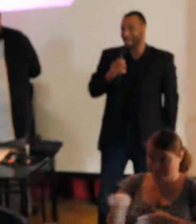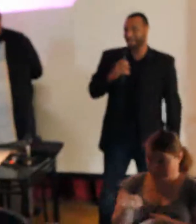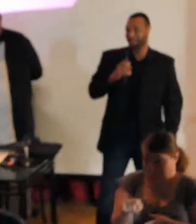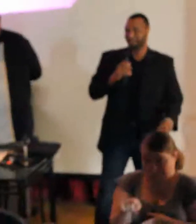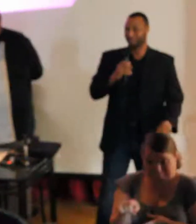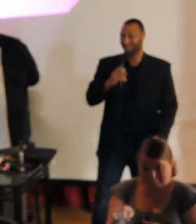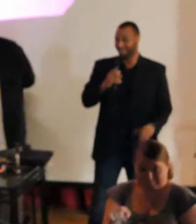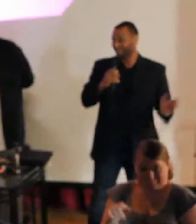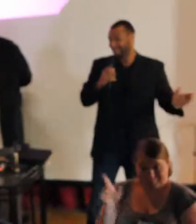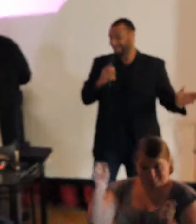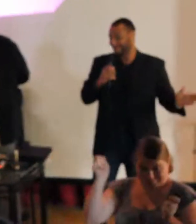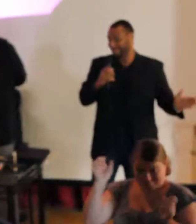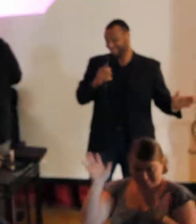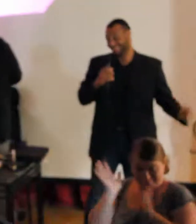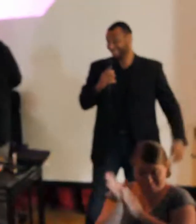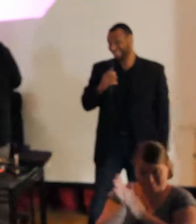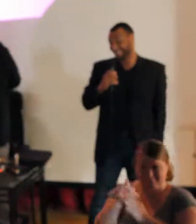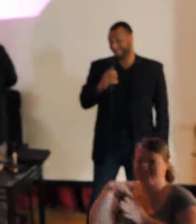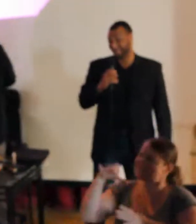Yeah!